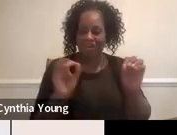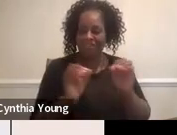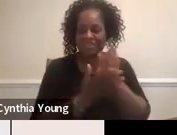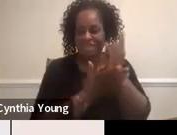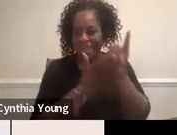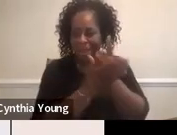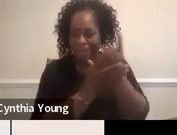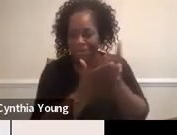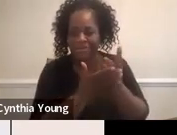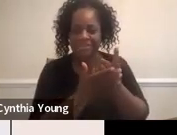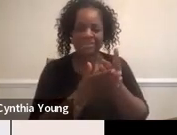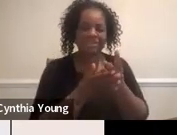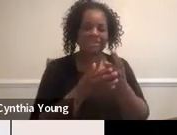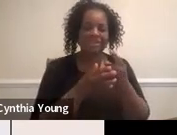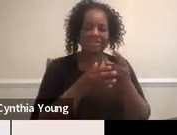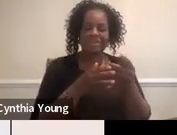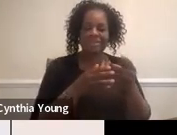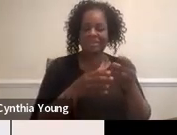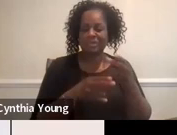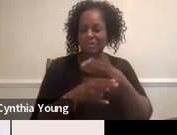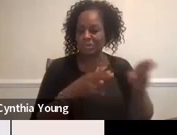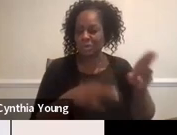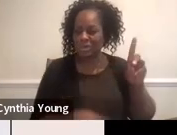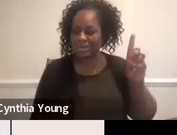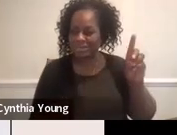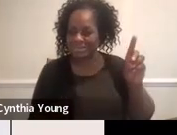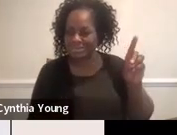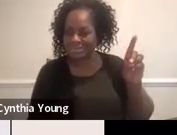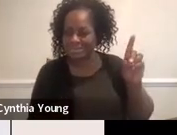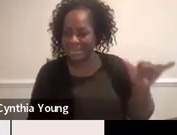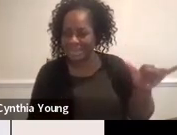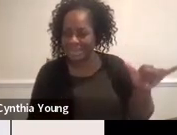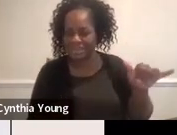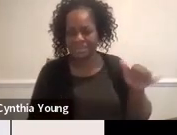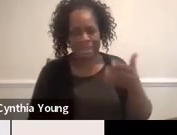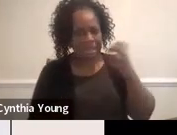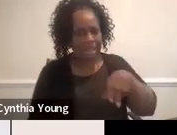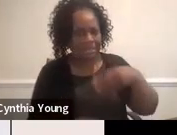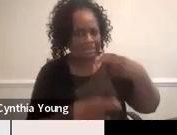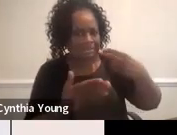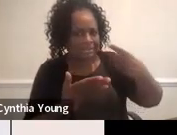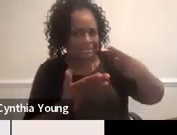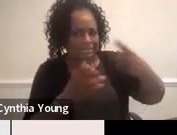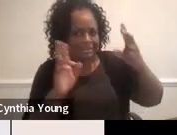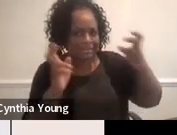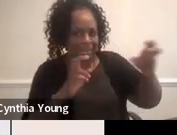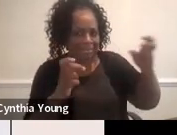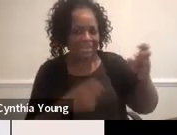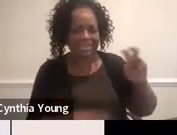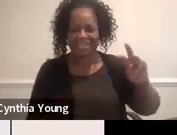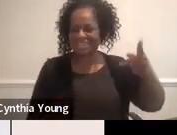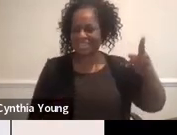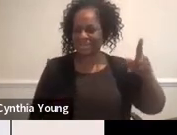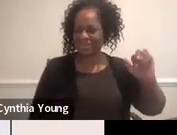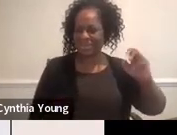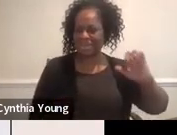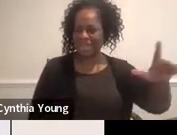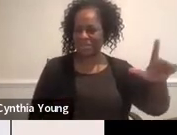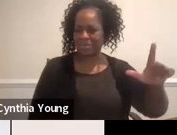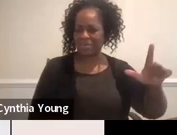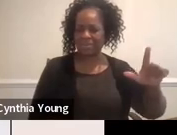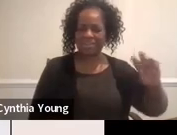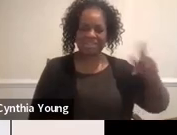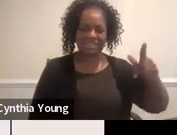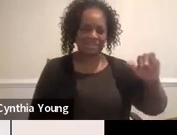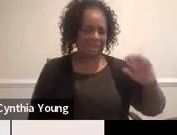abbreviated day is another hot topic lately. And that is the second one in April. Come have